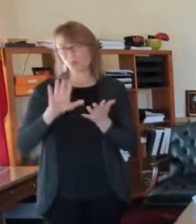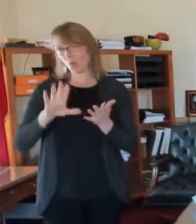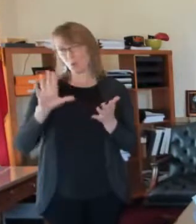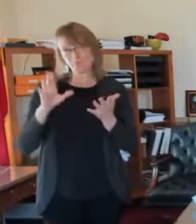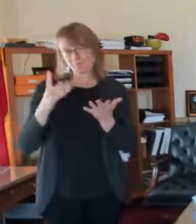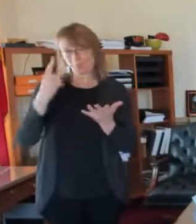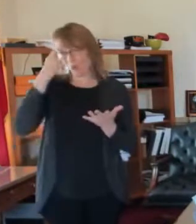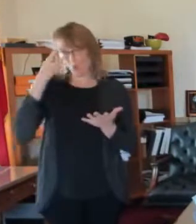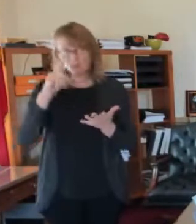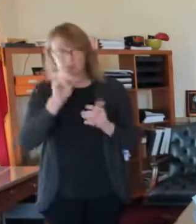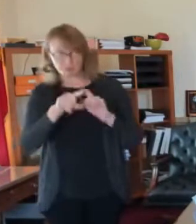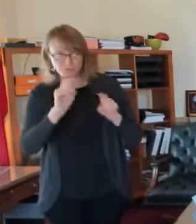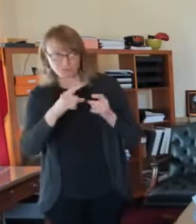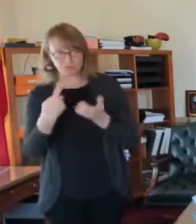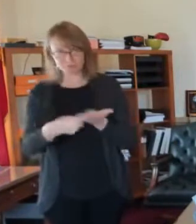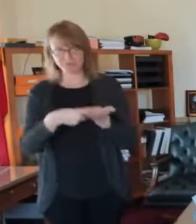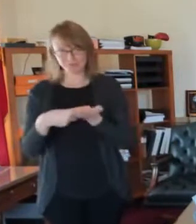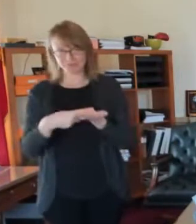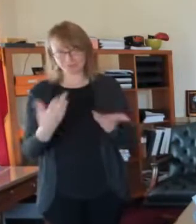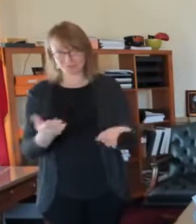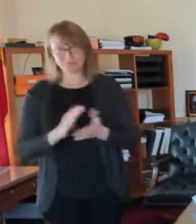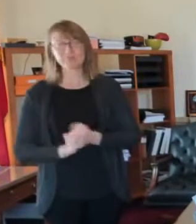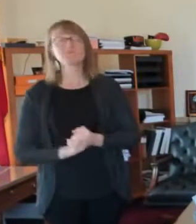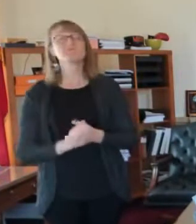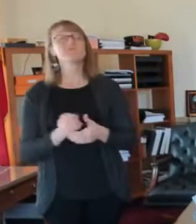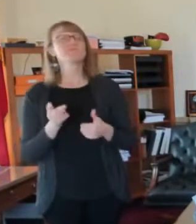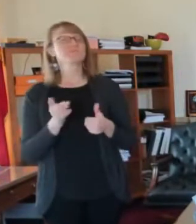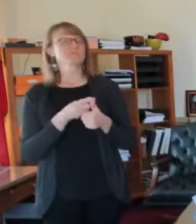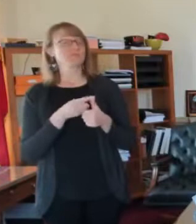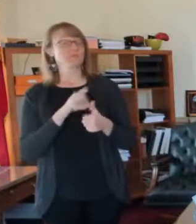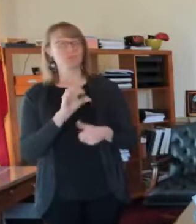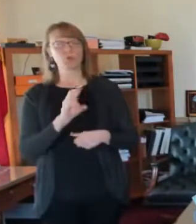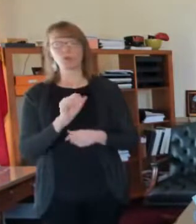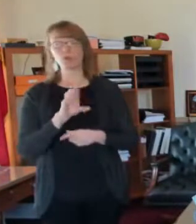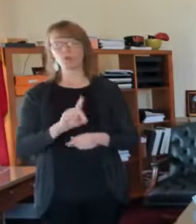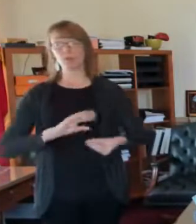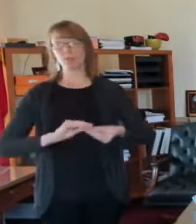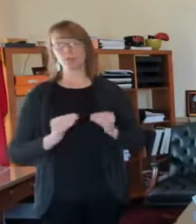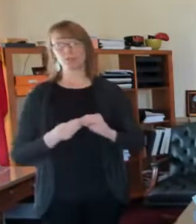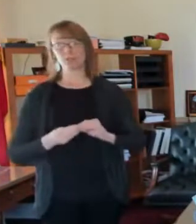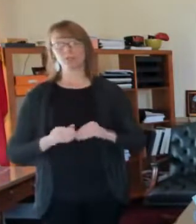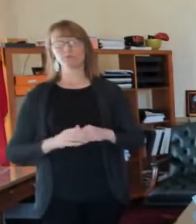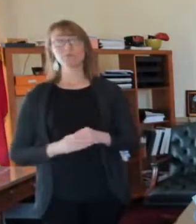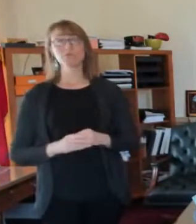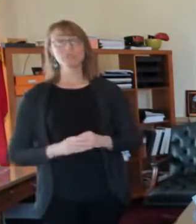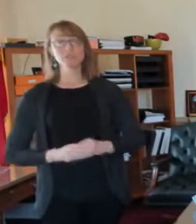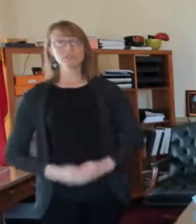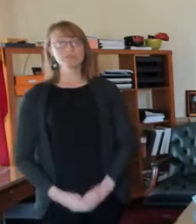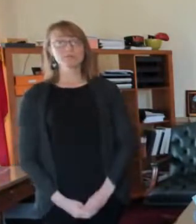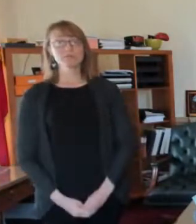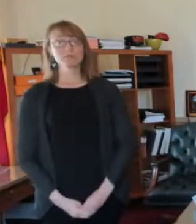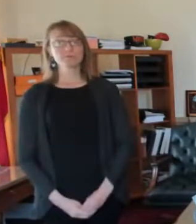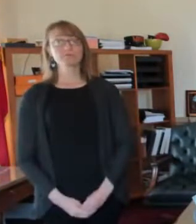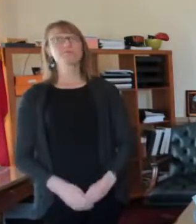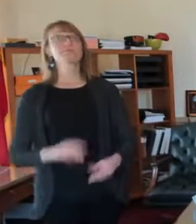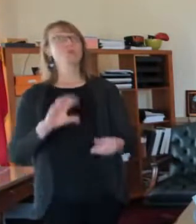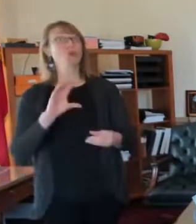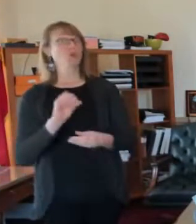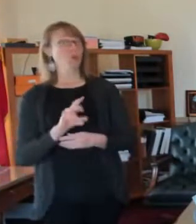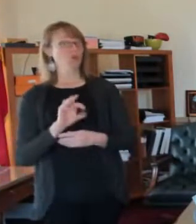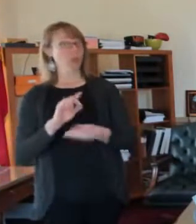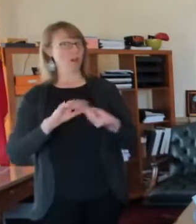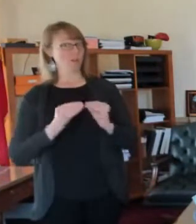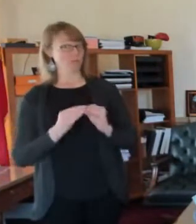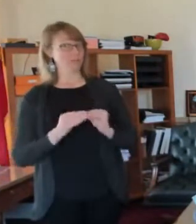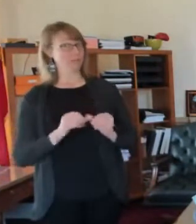So, um, let me begin by talking about the covid numbers. COVID numbers continue to look